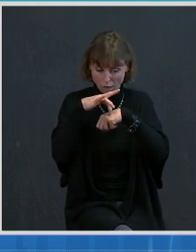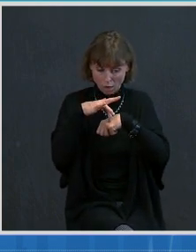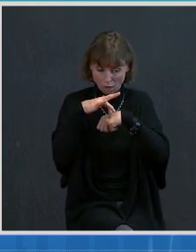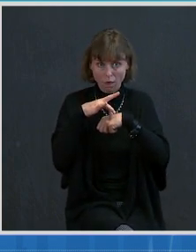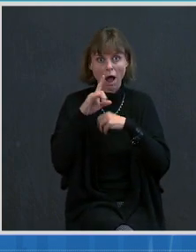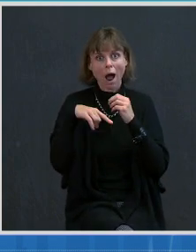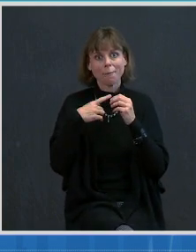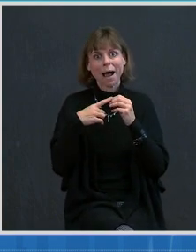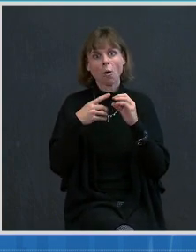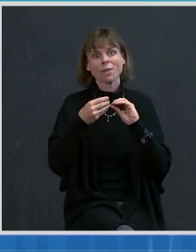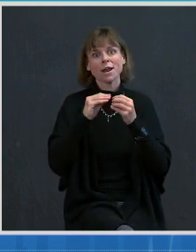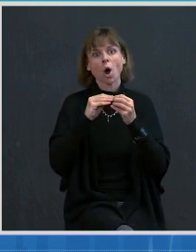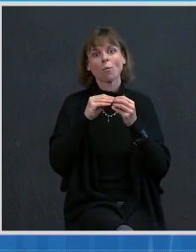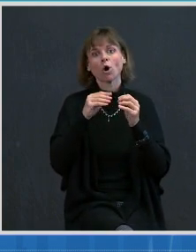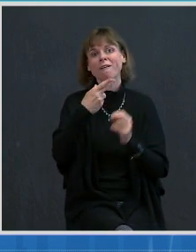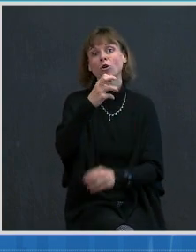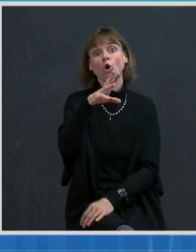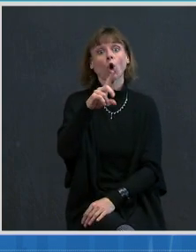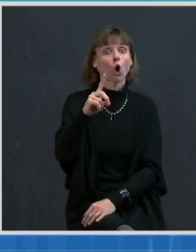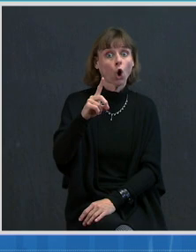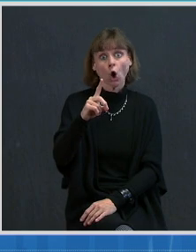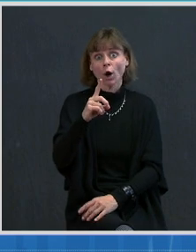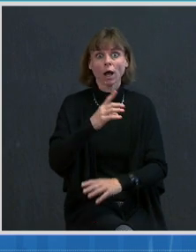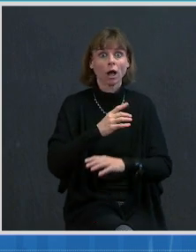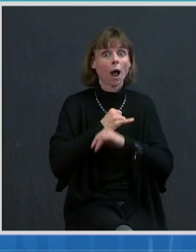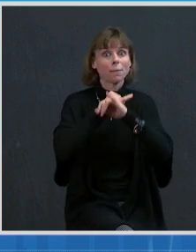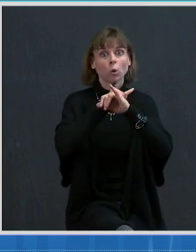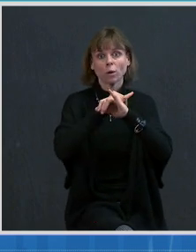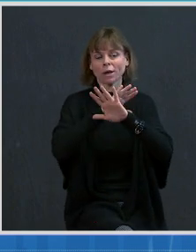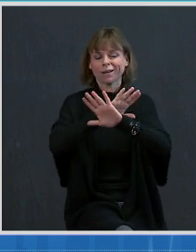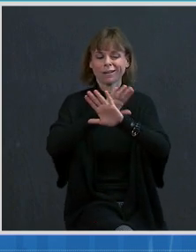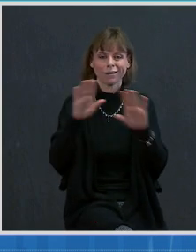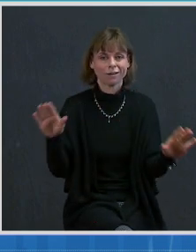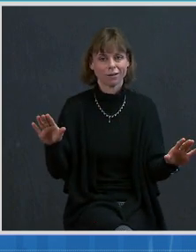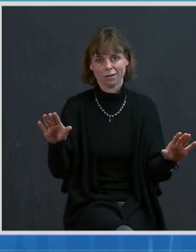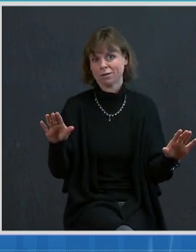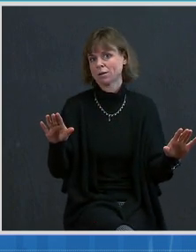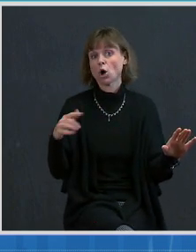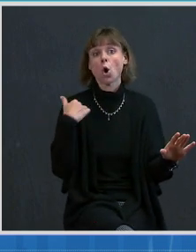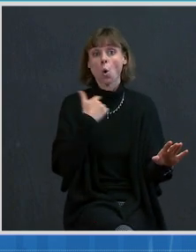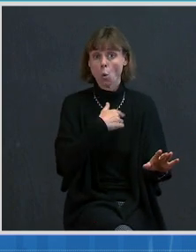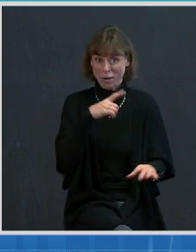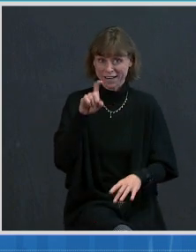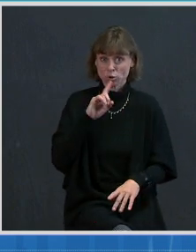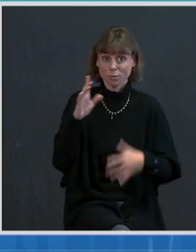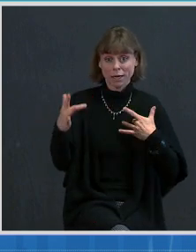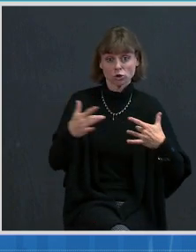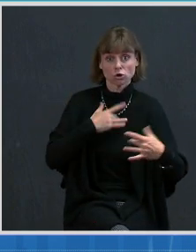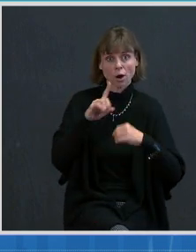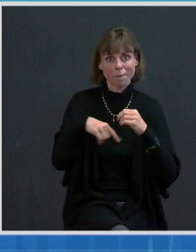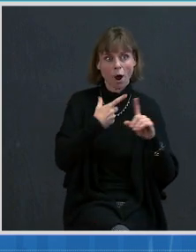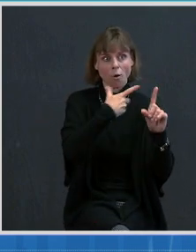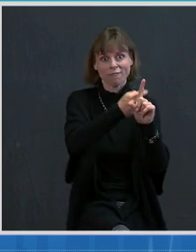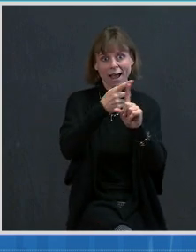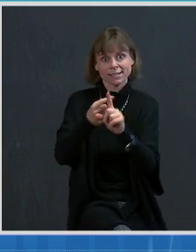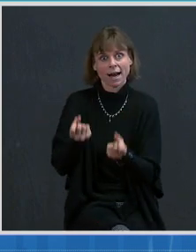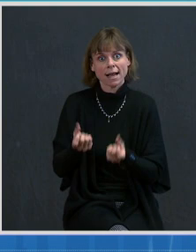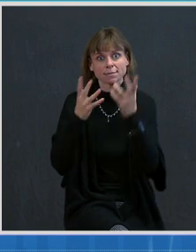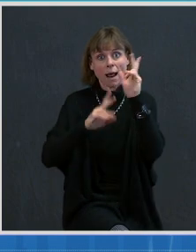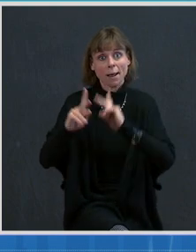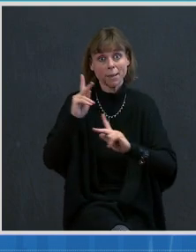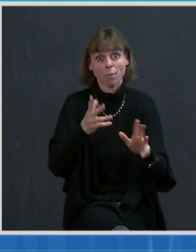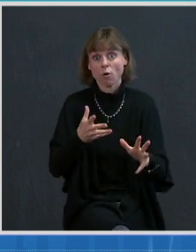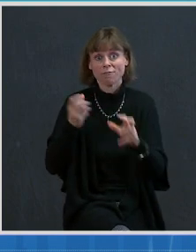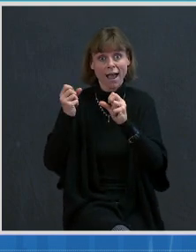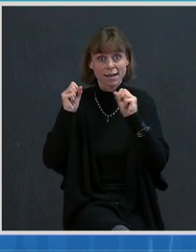number of herd immunity. We should just be concerned about getting as many people vaccinated as quickly as we possibly can,